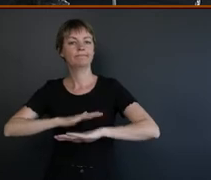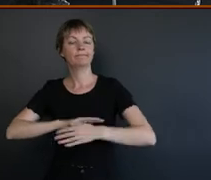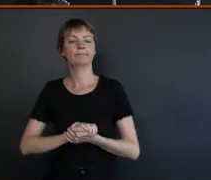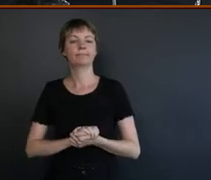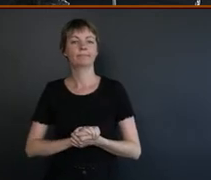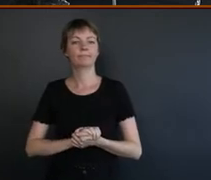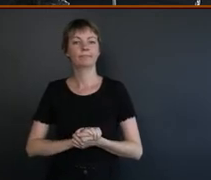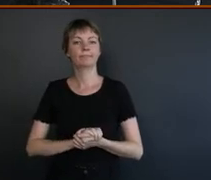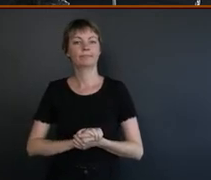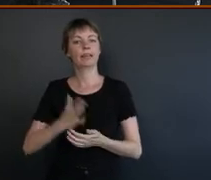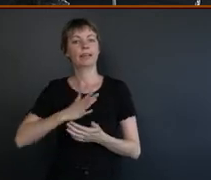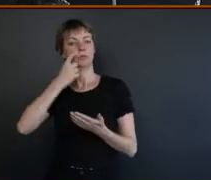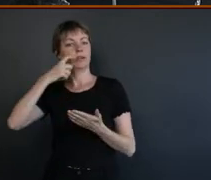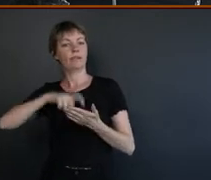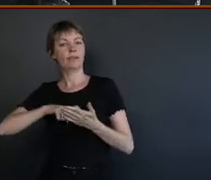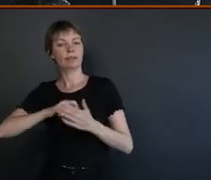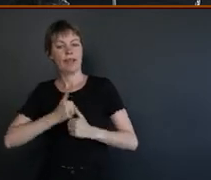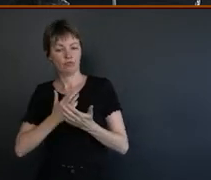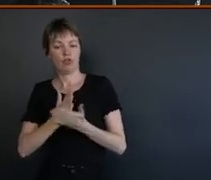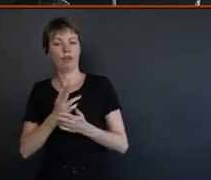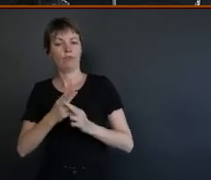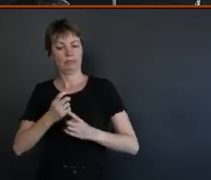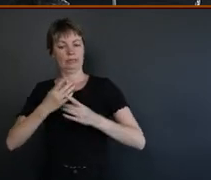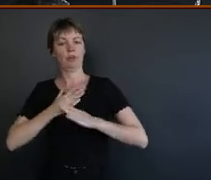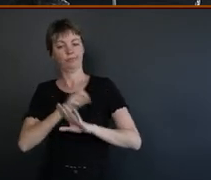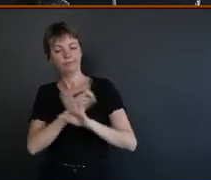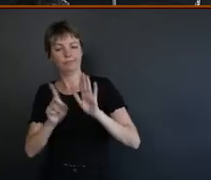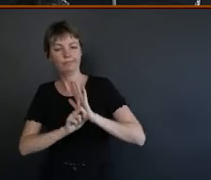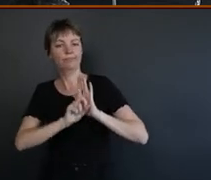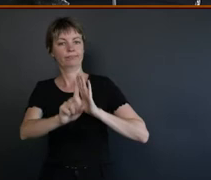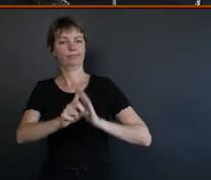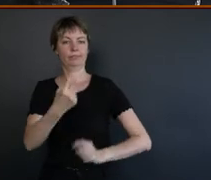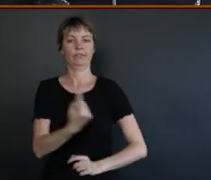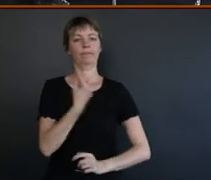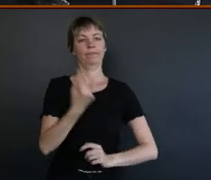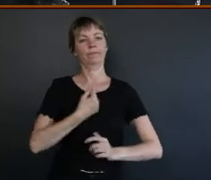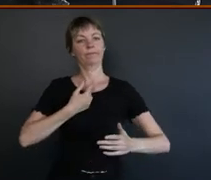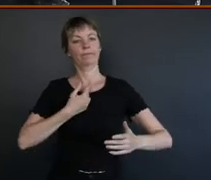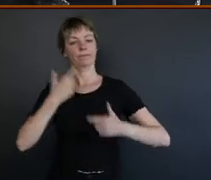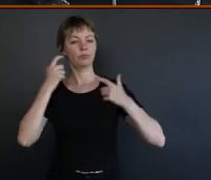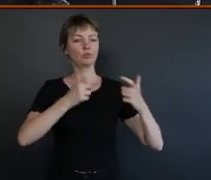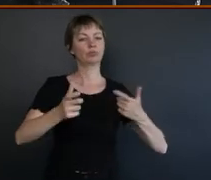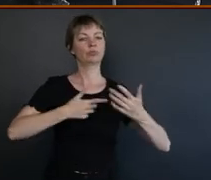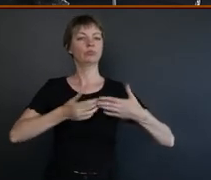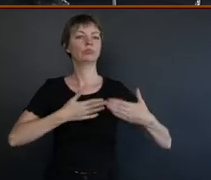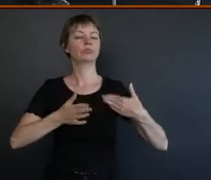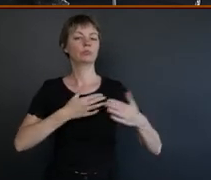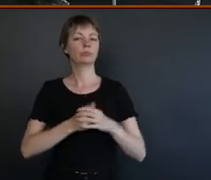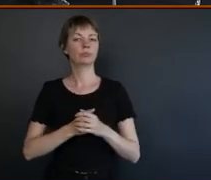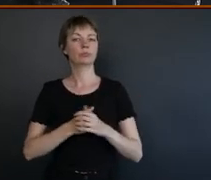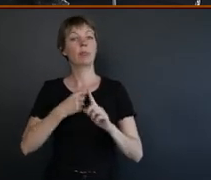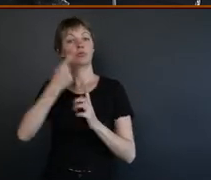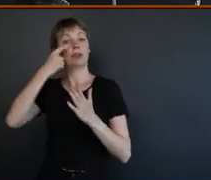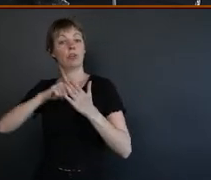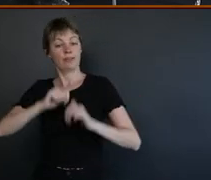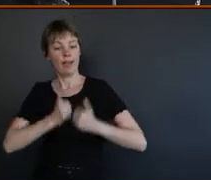that, well, our right to self-determination and autonomy. It's also about recognising our